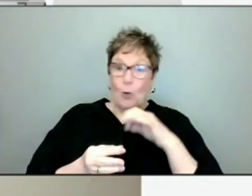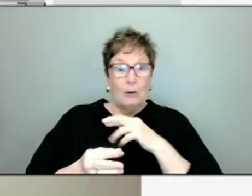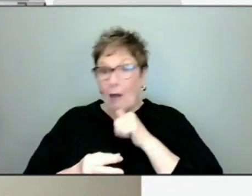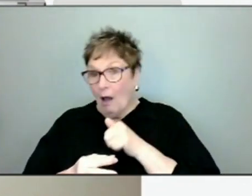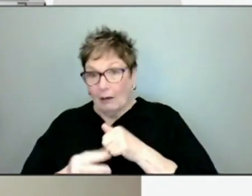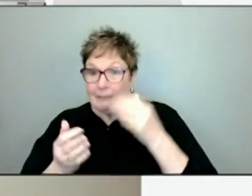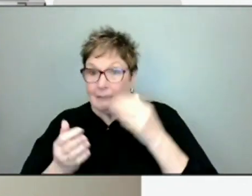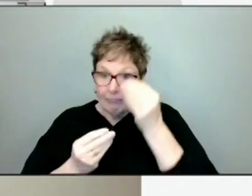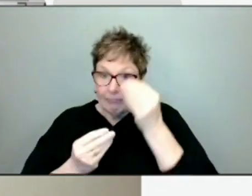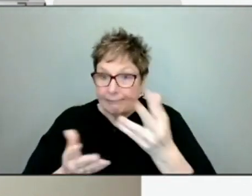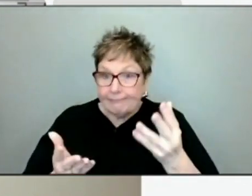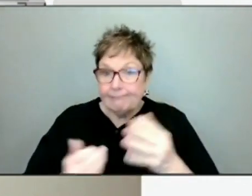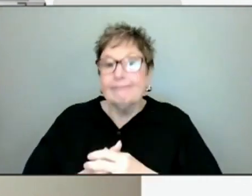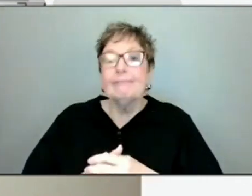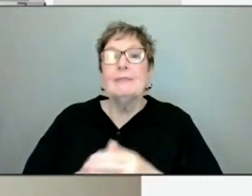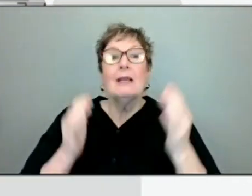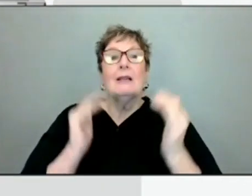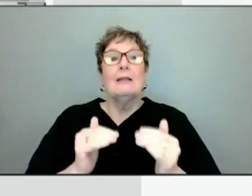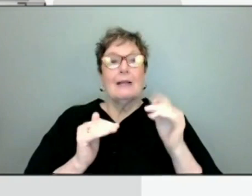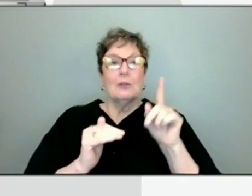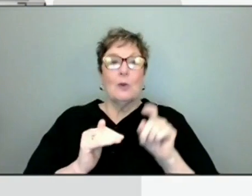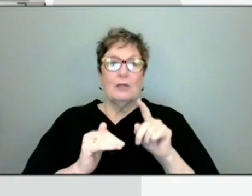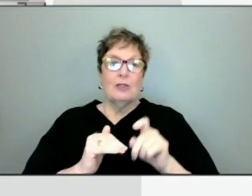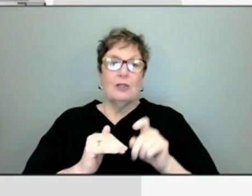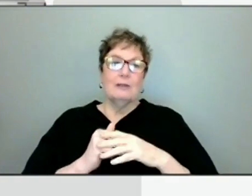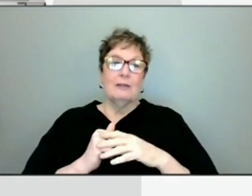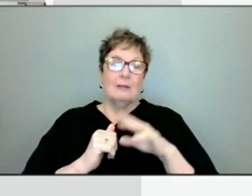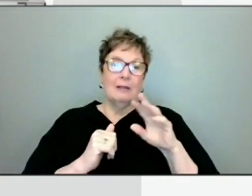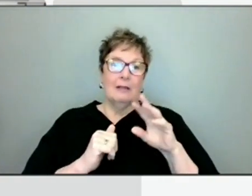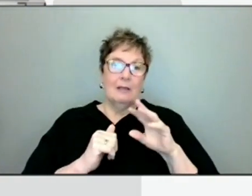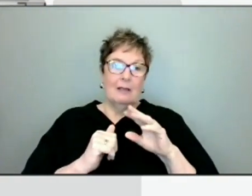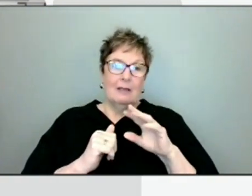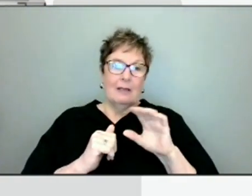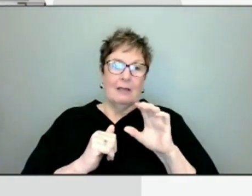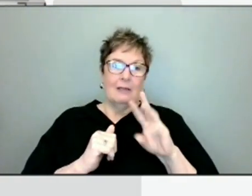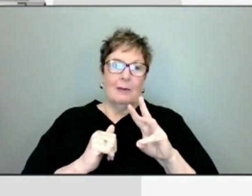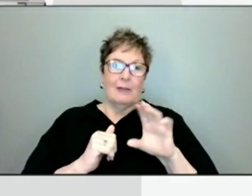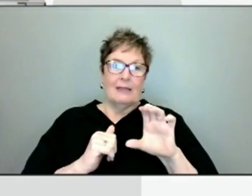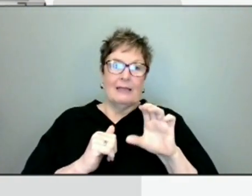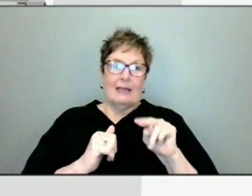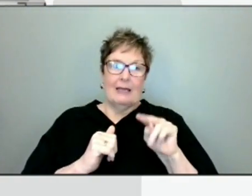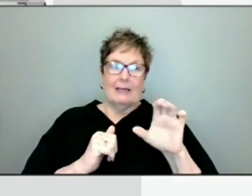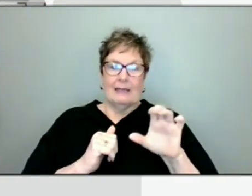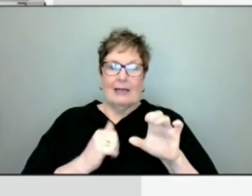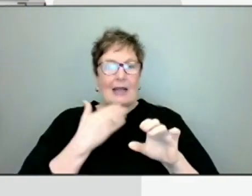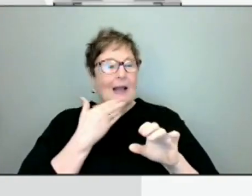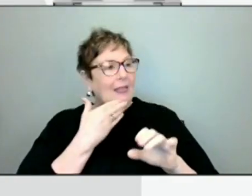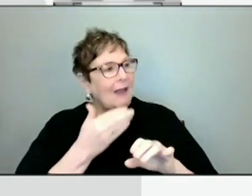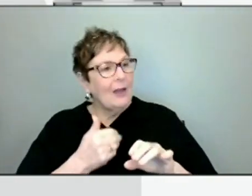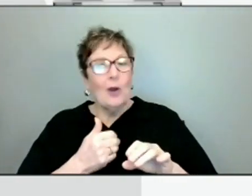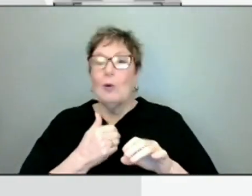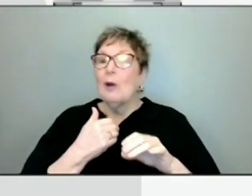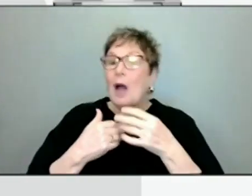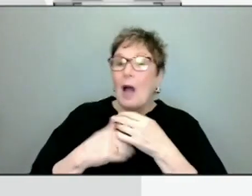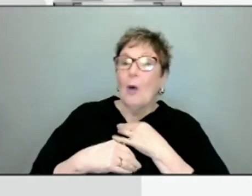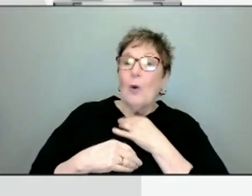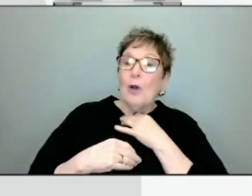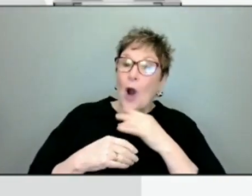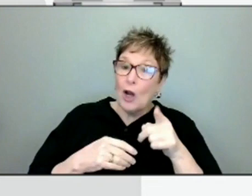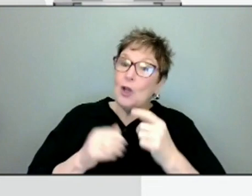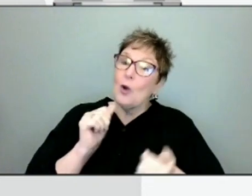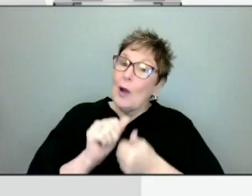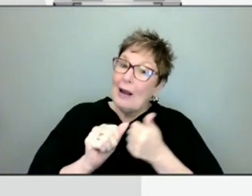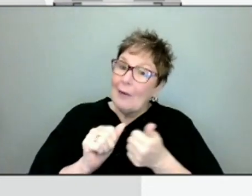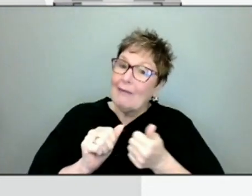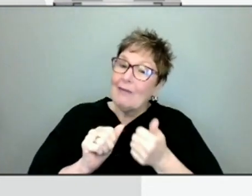Next question, Vanessa Rufus, WCNC. Hey, thank you for the follow-up. I was just wondering, are y'all tracking like